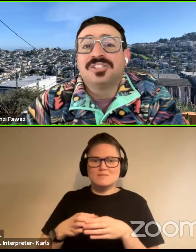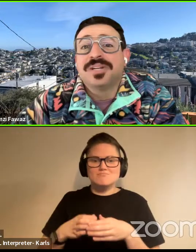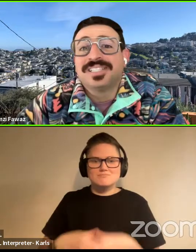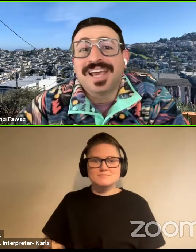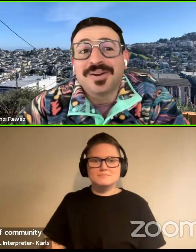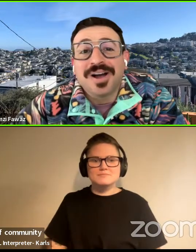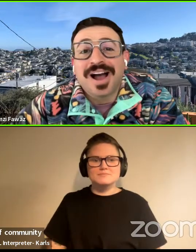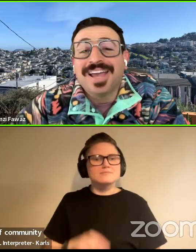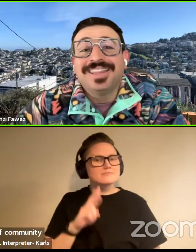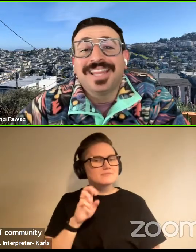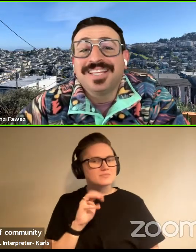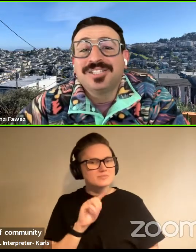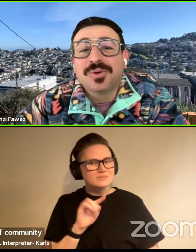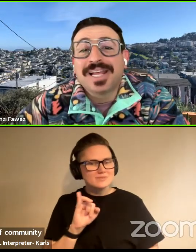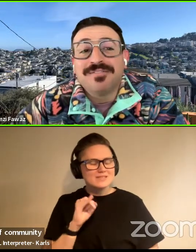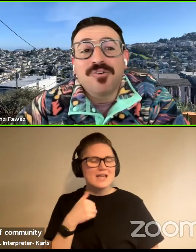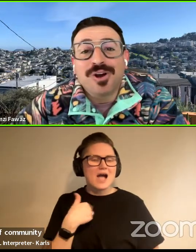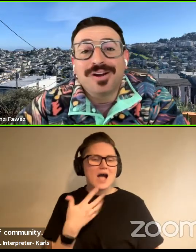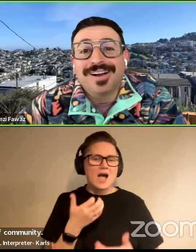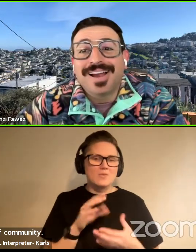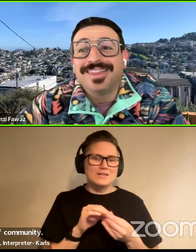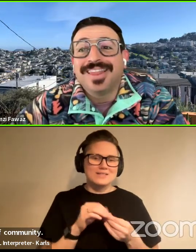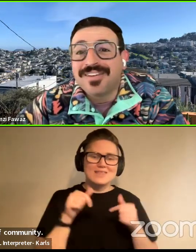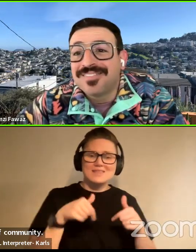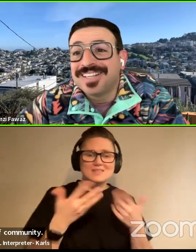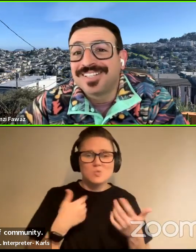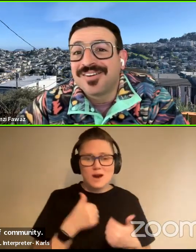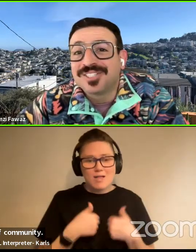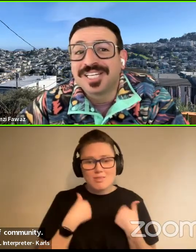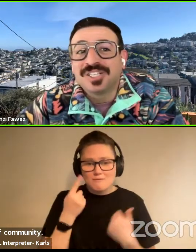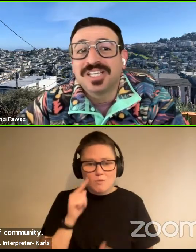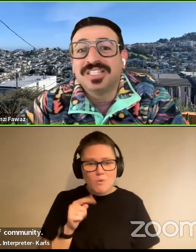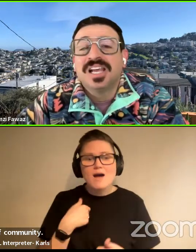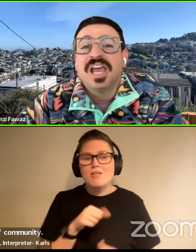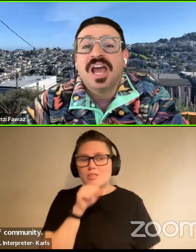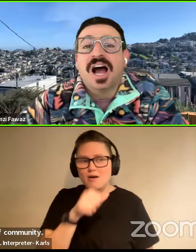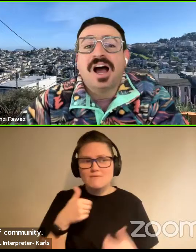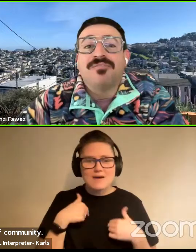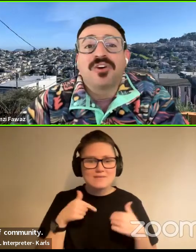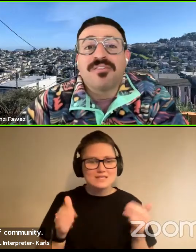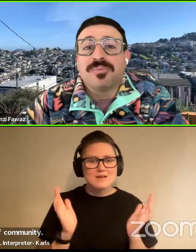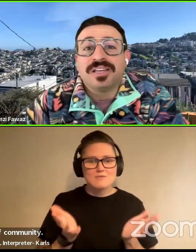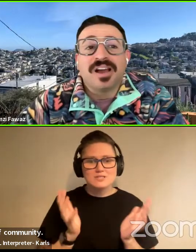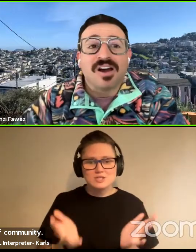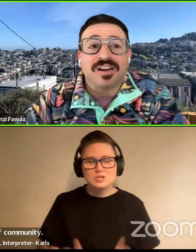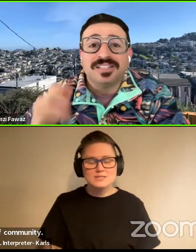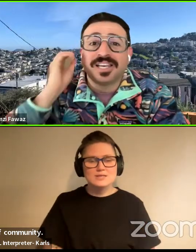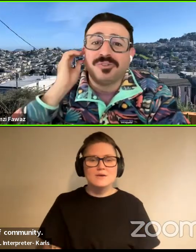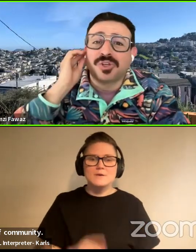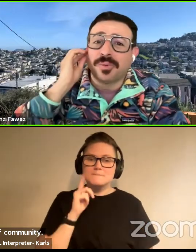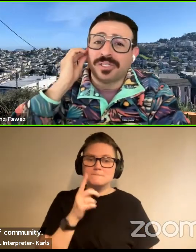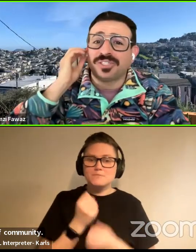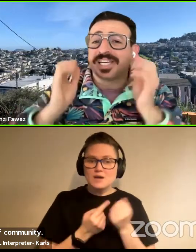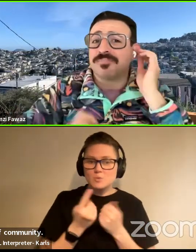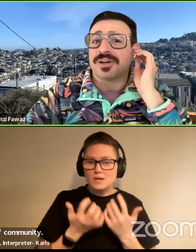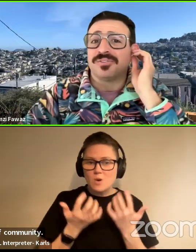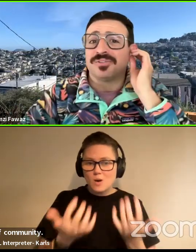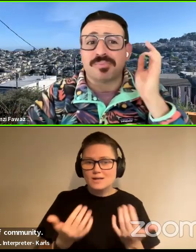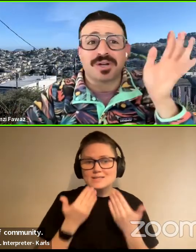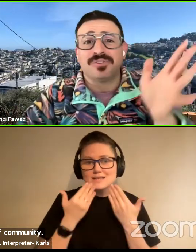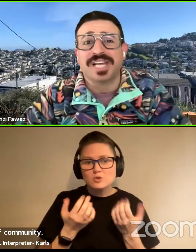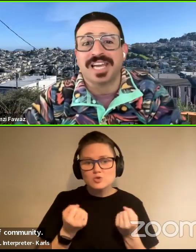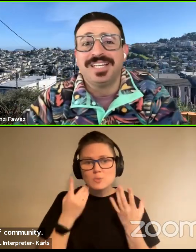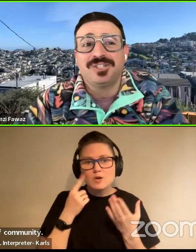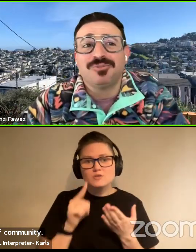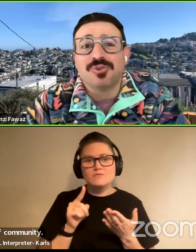Uh, I just want to say, I, this is what I live for. I love having these conversations, uh, for everybody in the audience. Thank you so much for taking